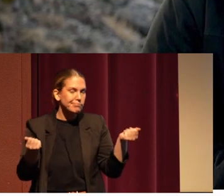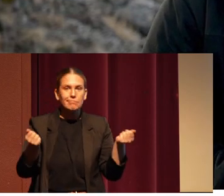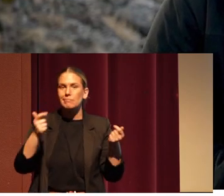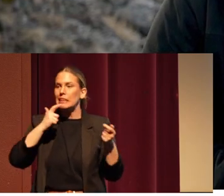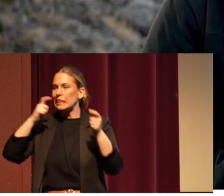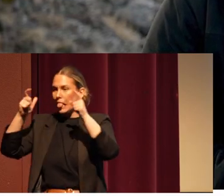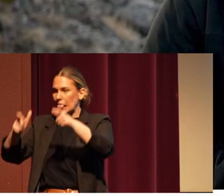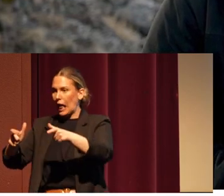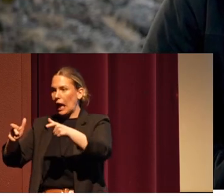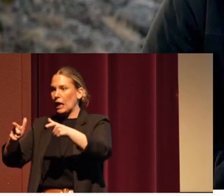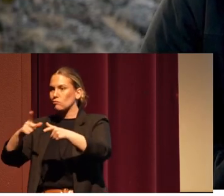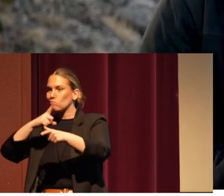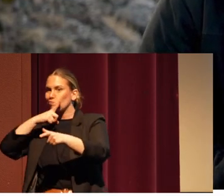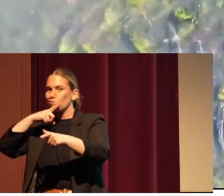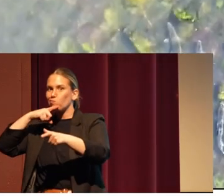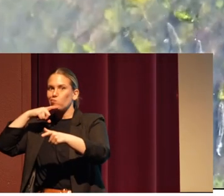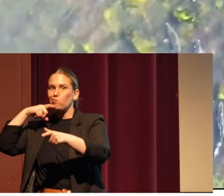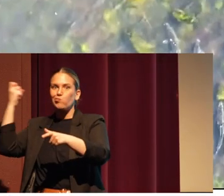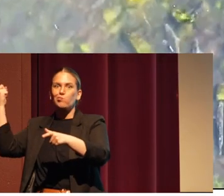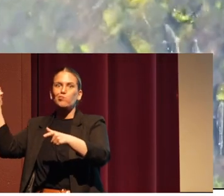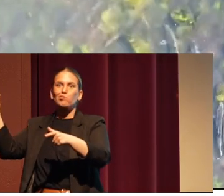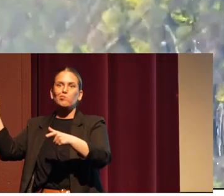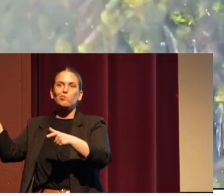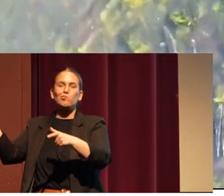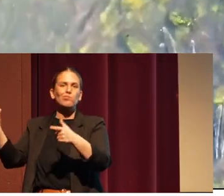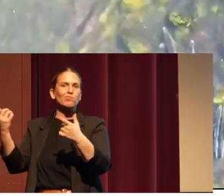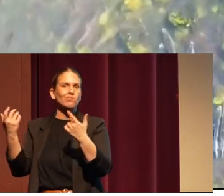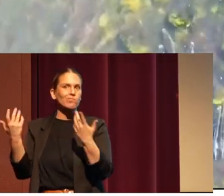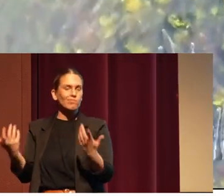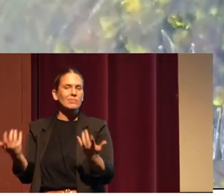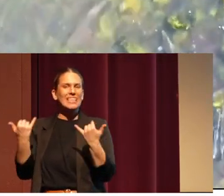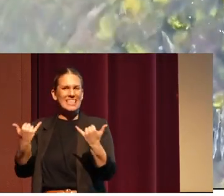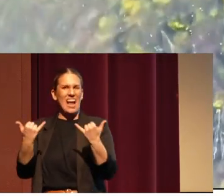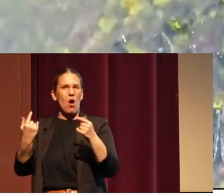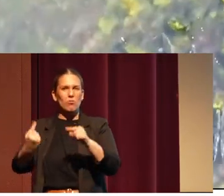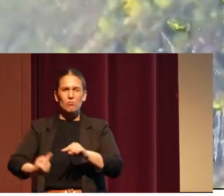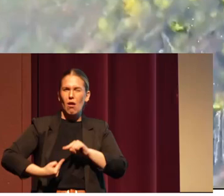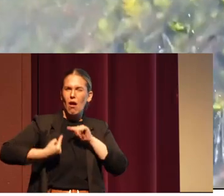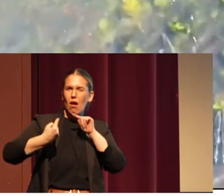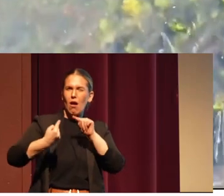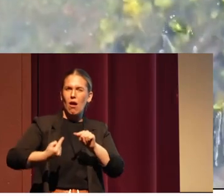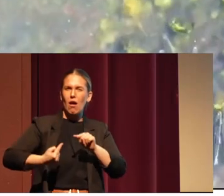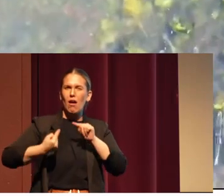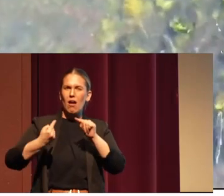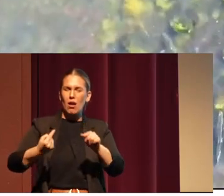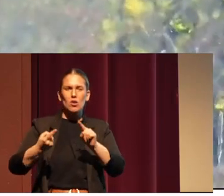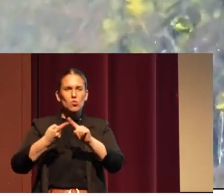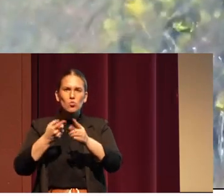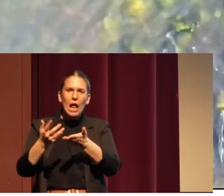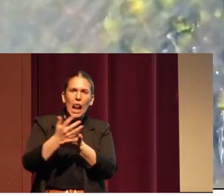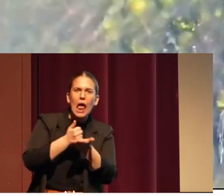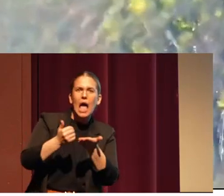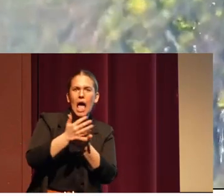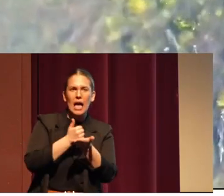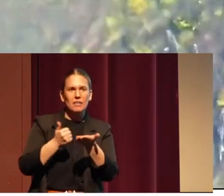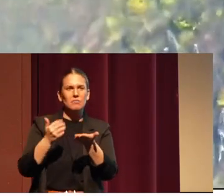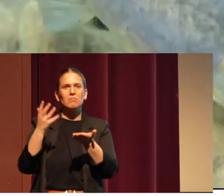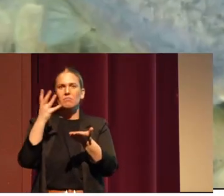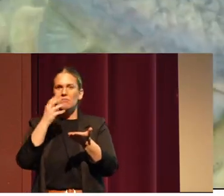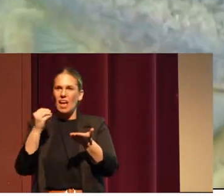for agriculture. And now we struggle to to collect and harvest our wocus,